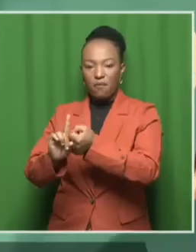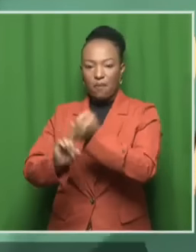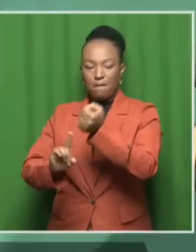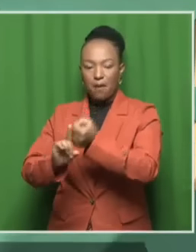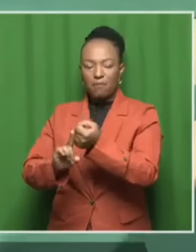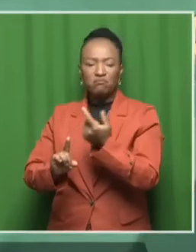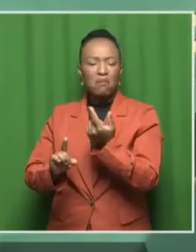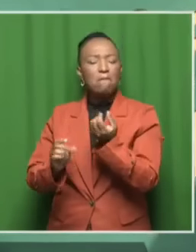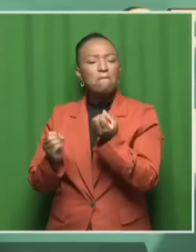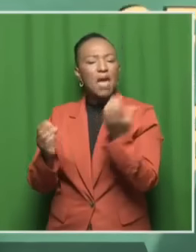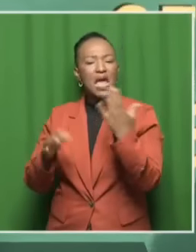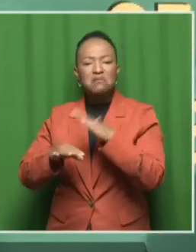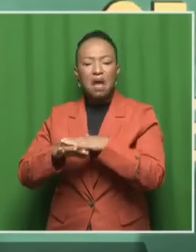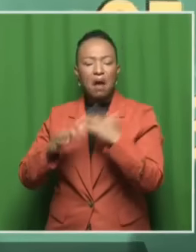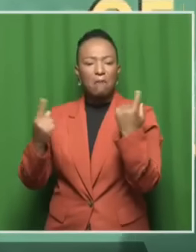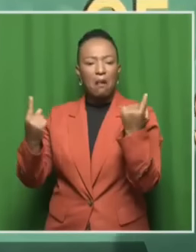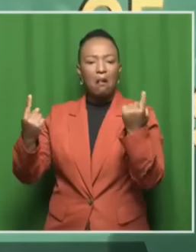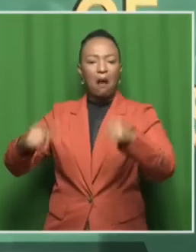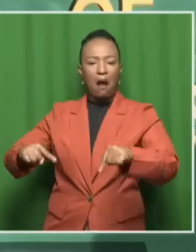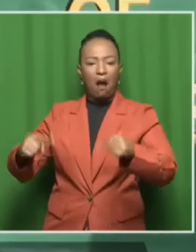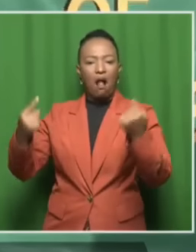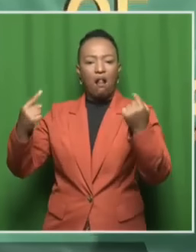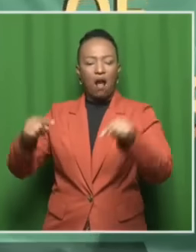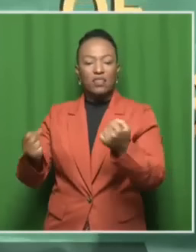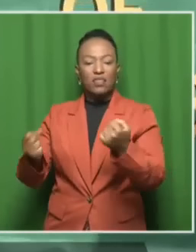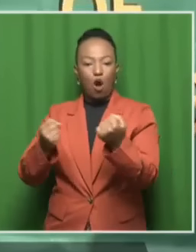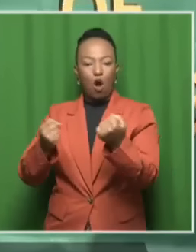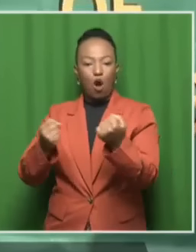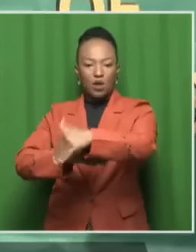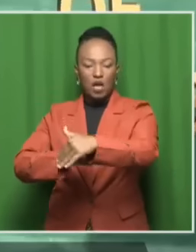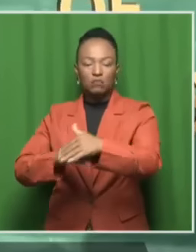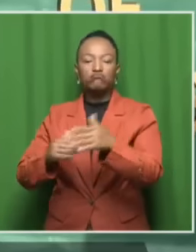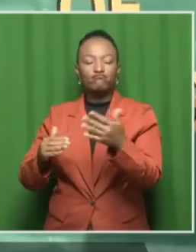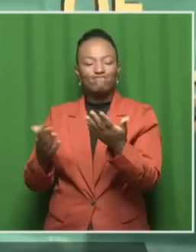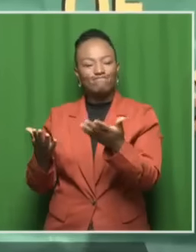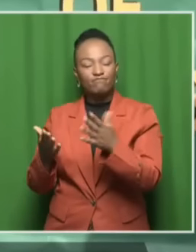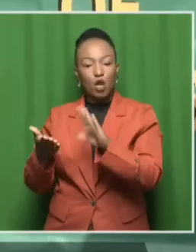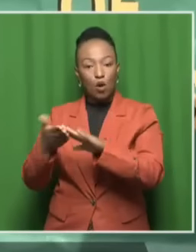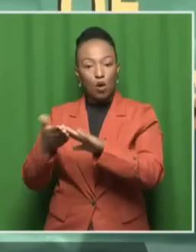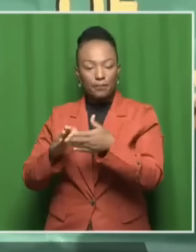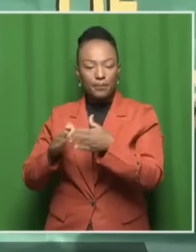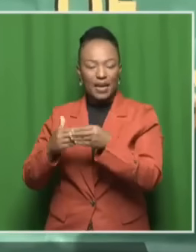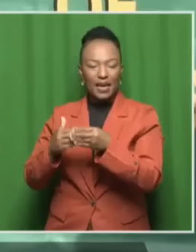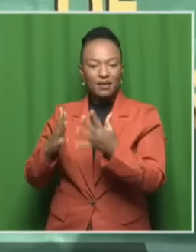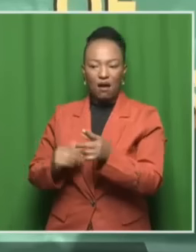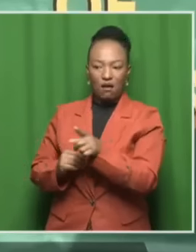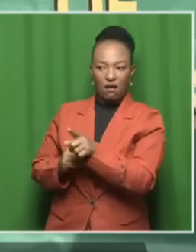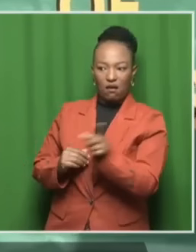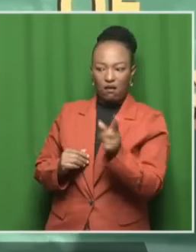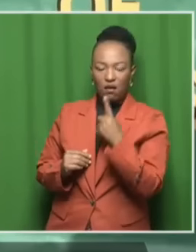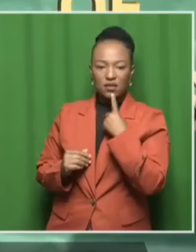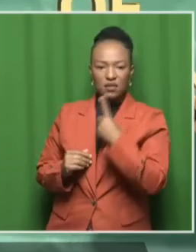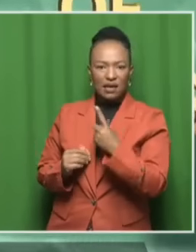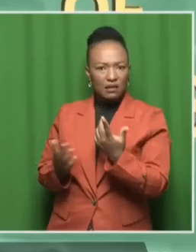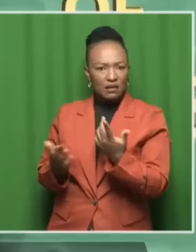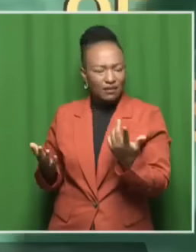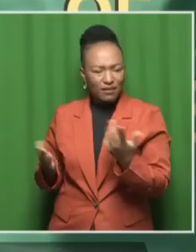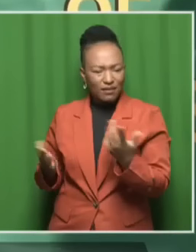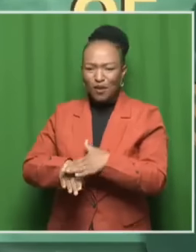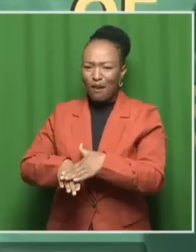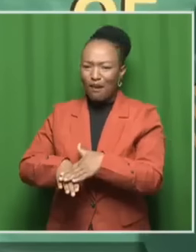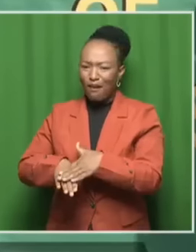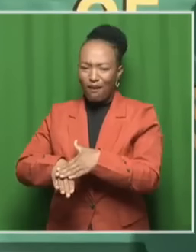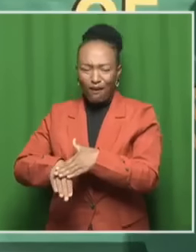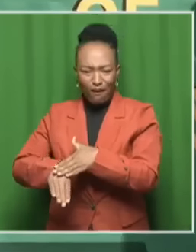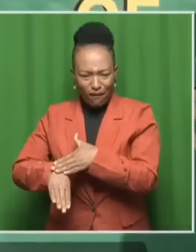you know, a number of times, coming to express their frustration, community leaders, about what they say is the slow pace of this